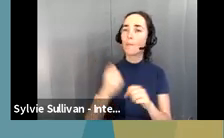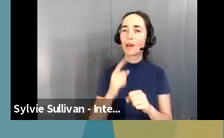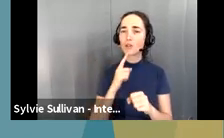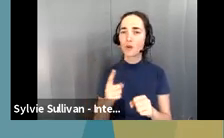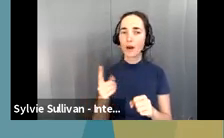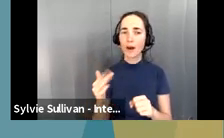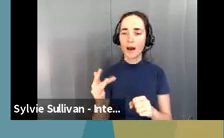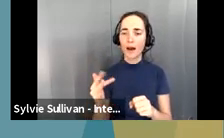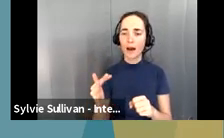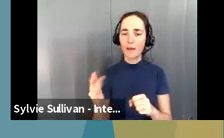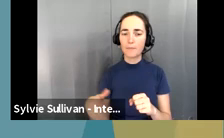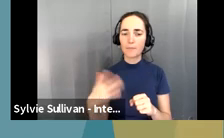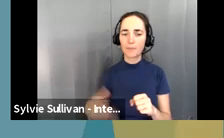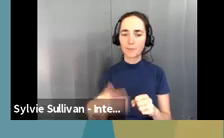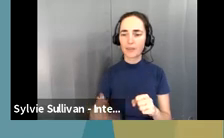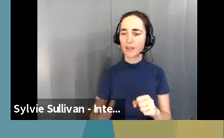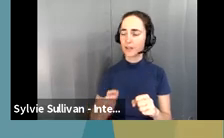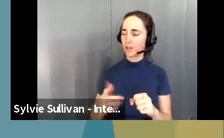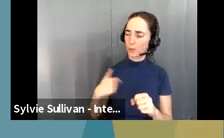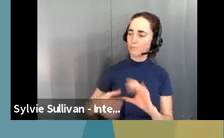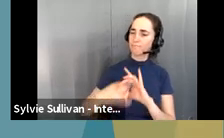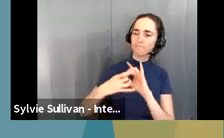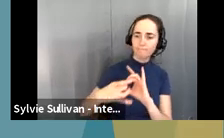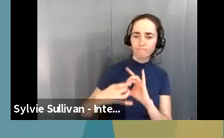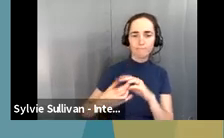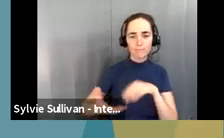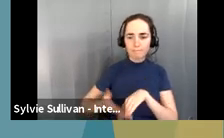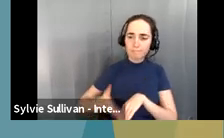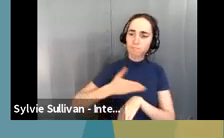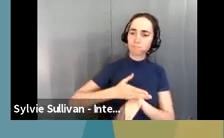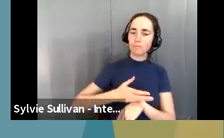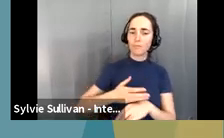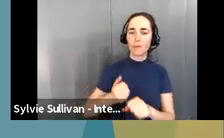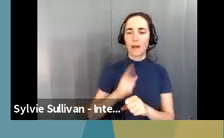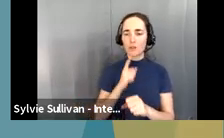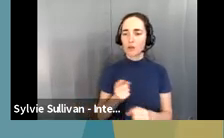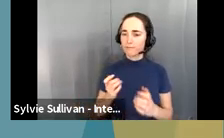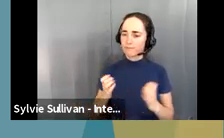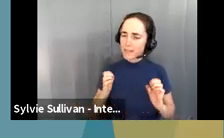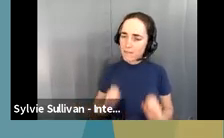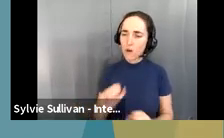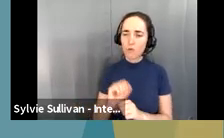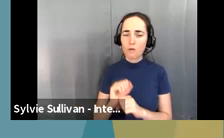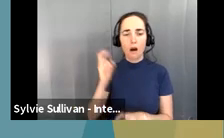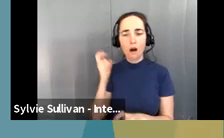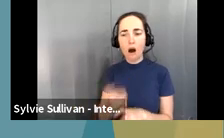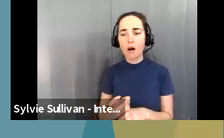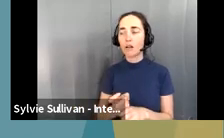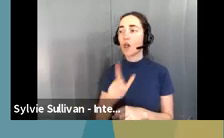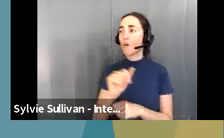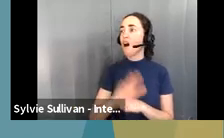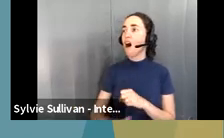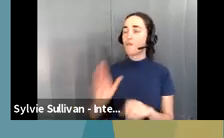increasing and enhancing our collaboration and our efforts to make sure that we bring employment to the state of Louisiana, but that is also